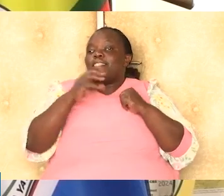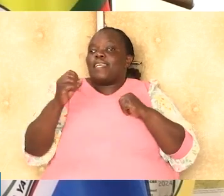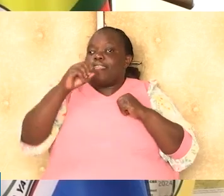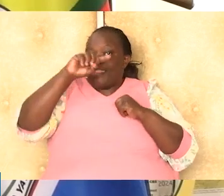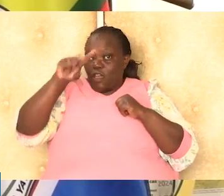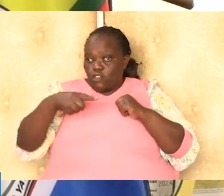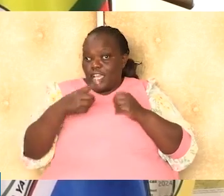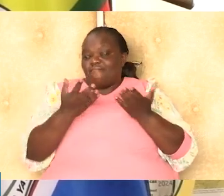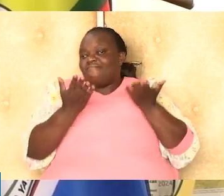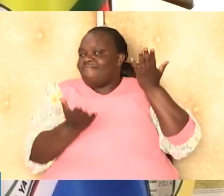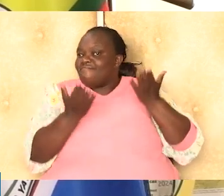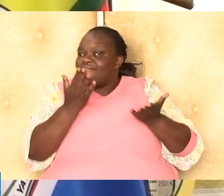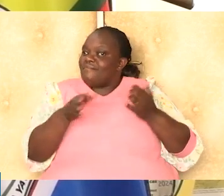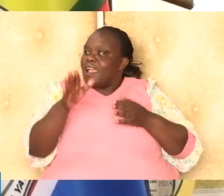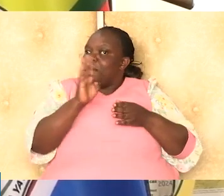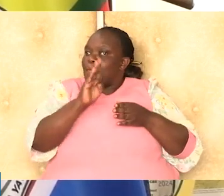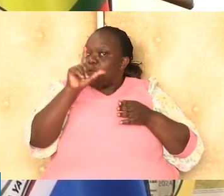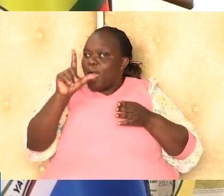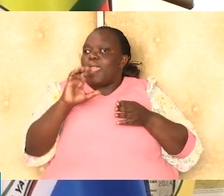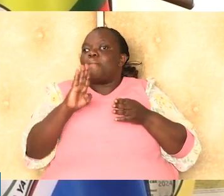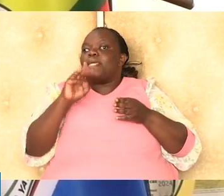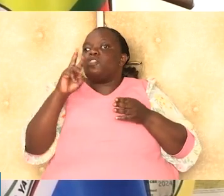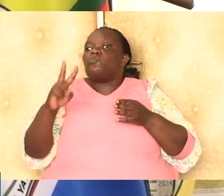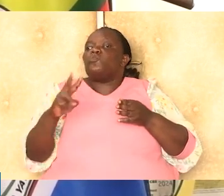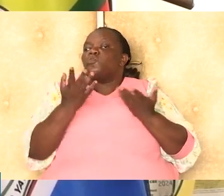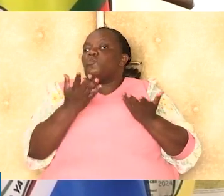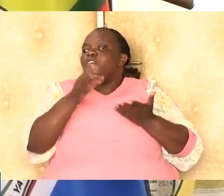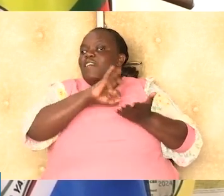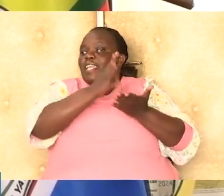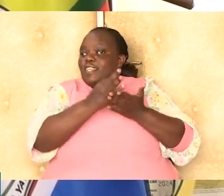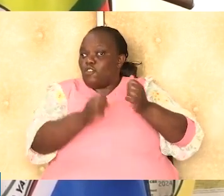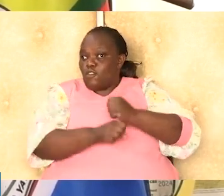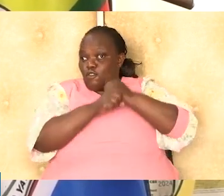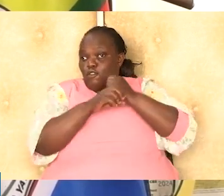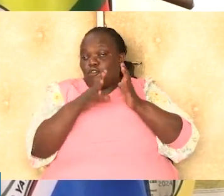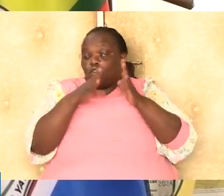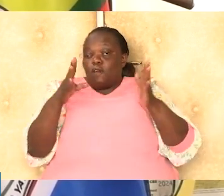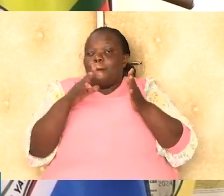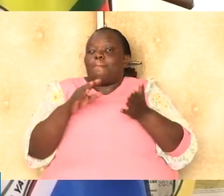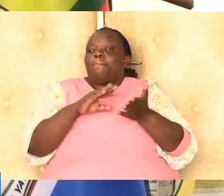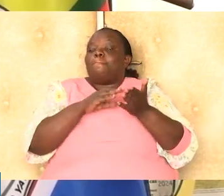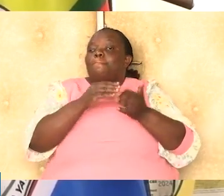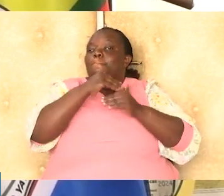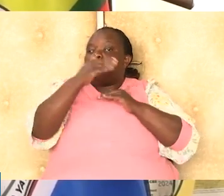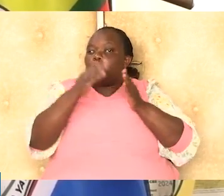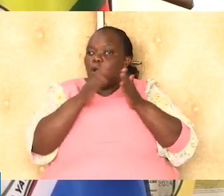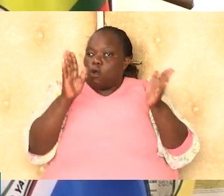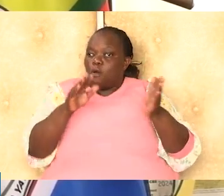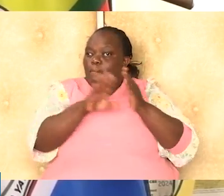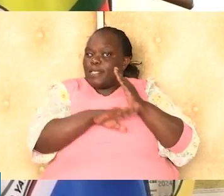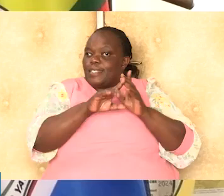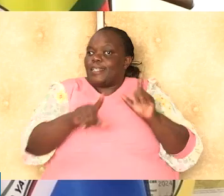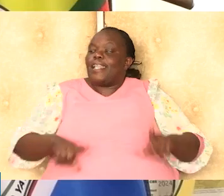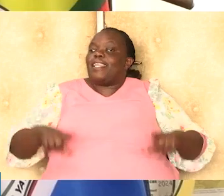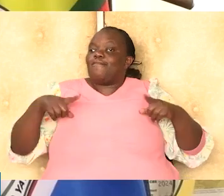depending on their categorization. This ensures that financial assistance extends beyond tuition to cover basic living